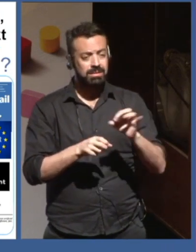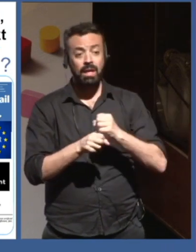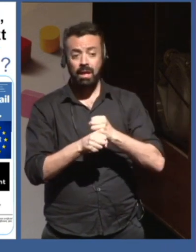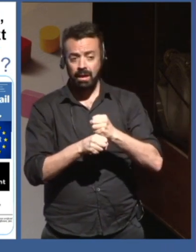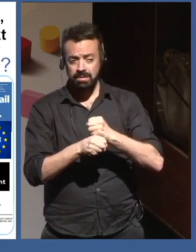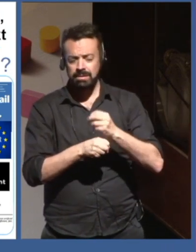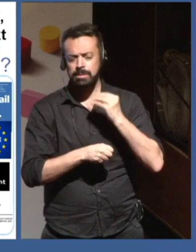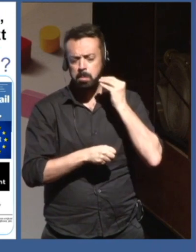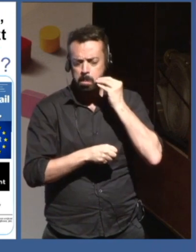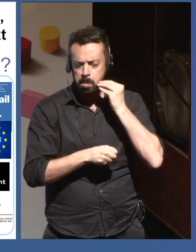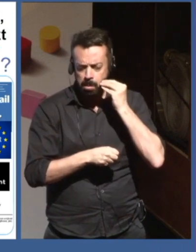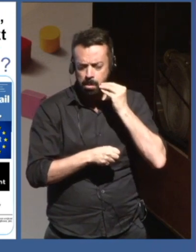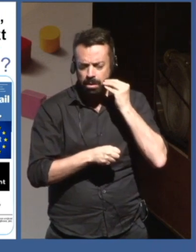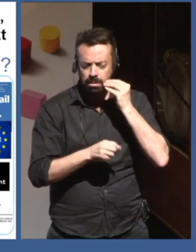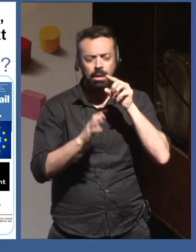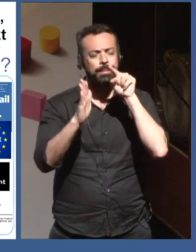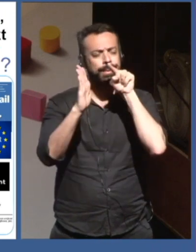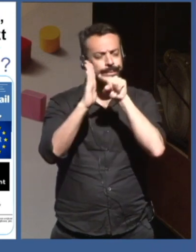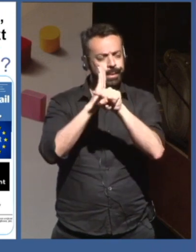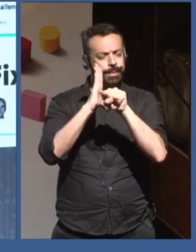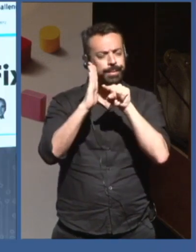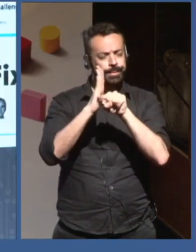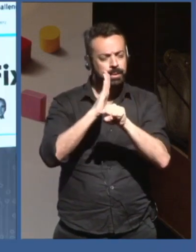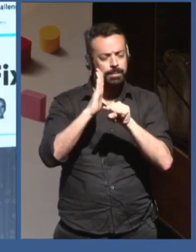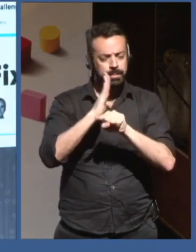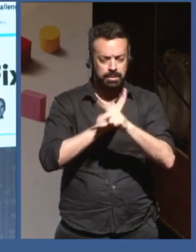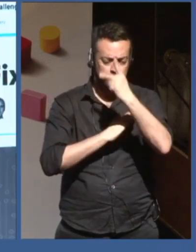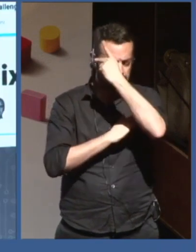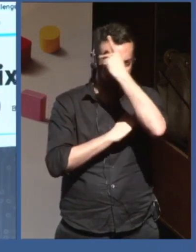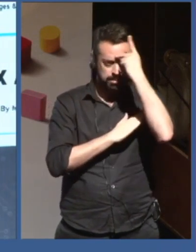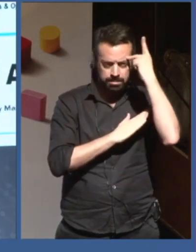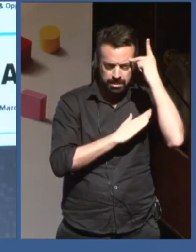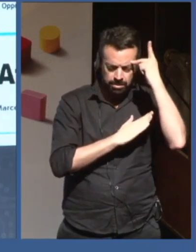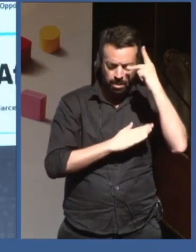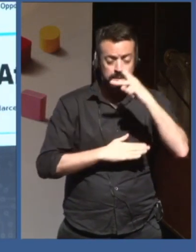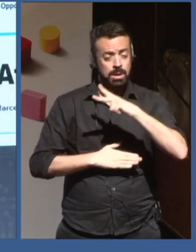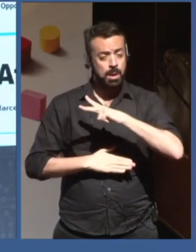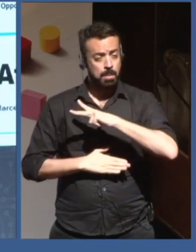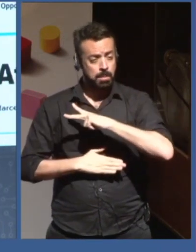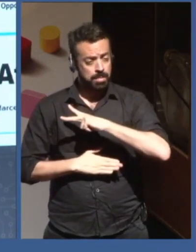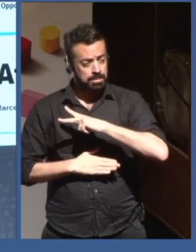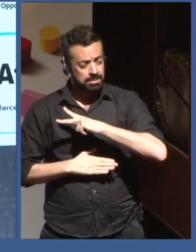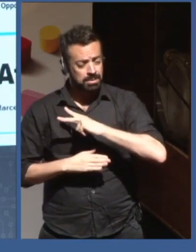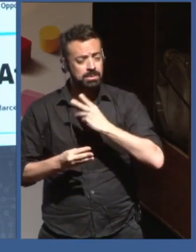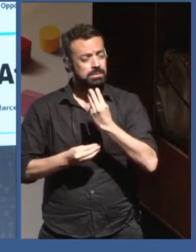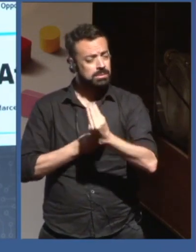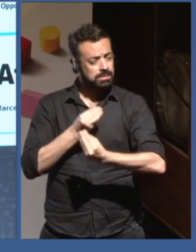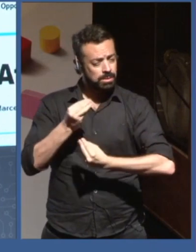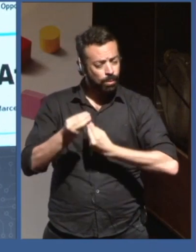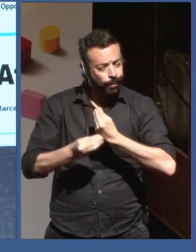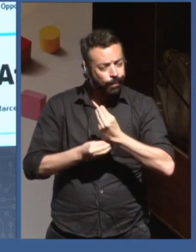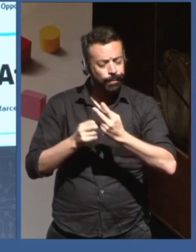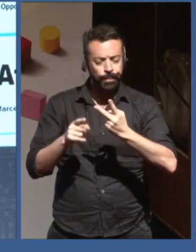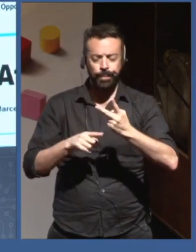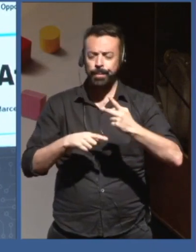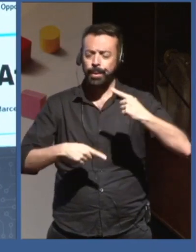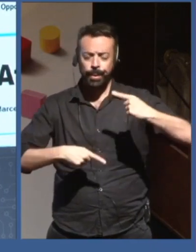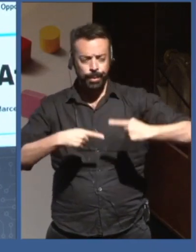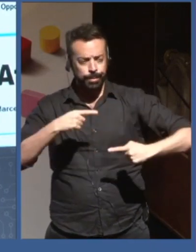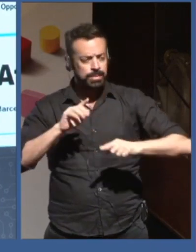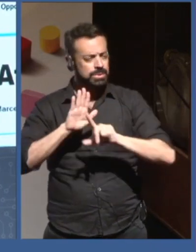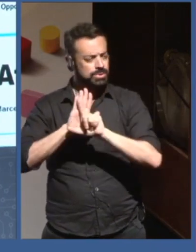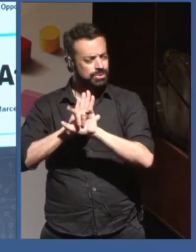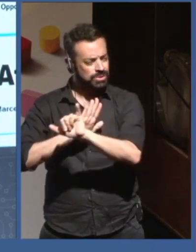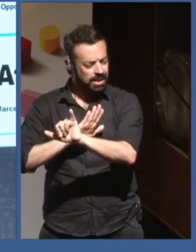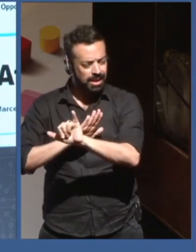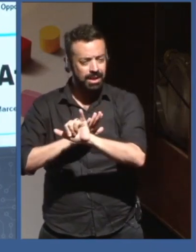are asking hard questions about privacy, as was discussed, about politics, about imbalances of power, and so on and so